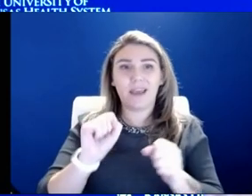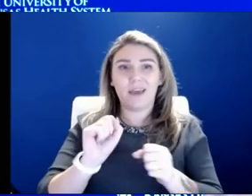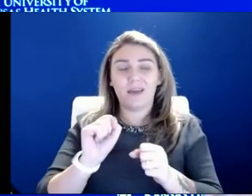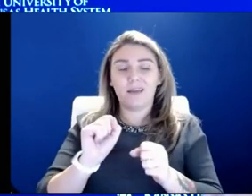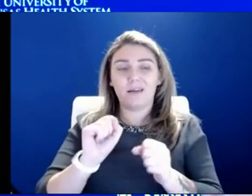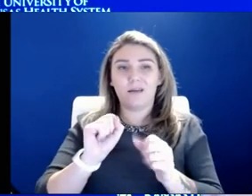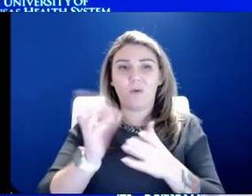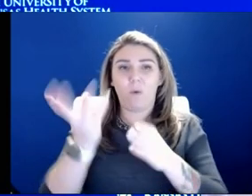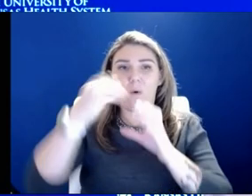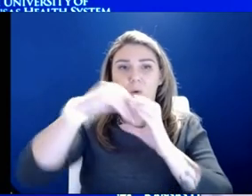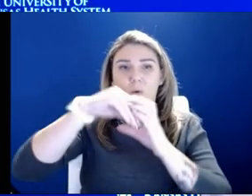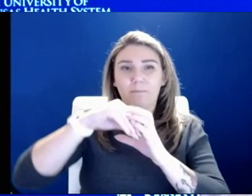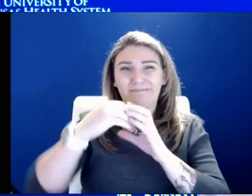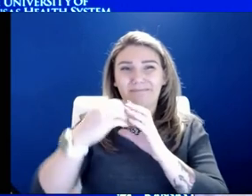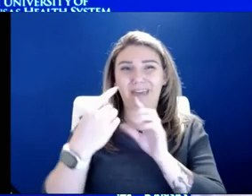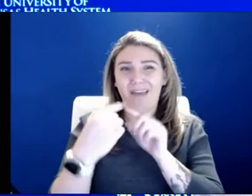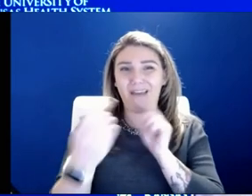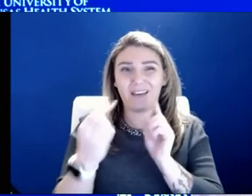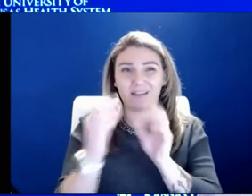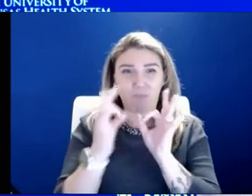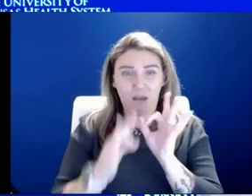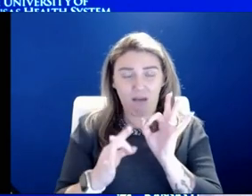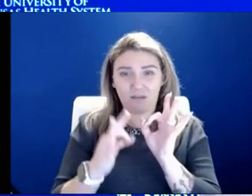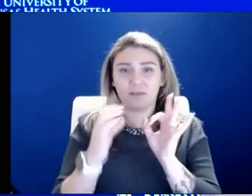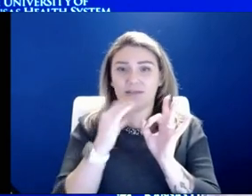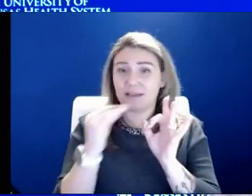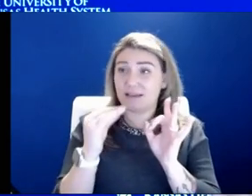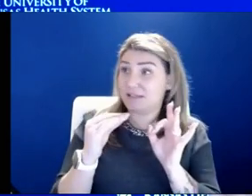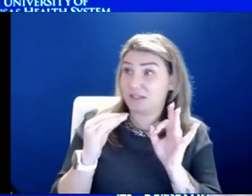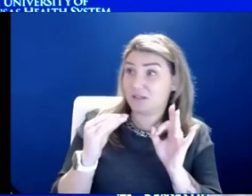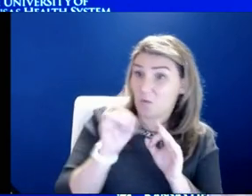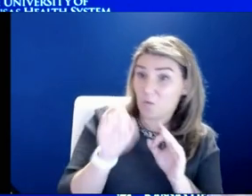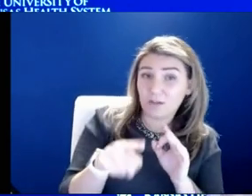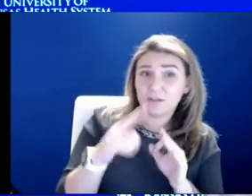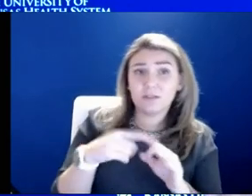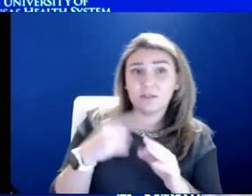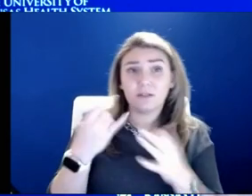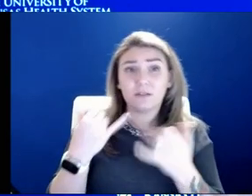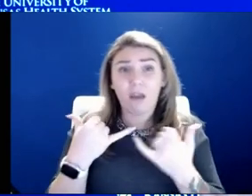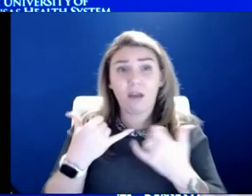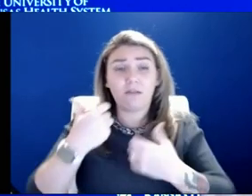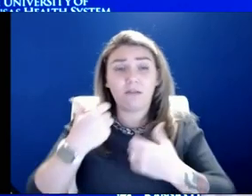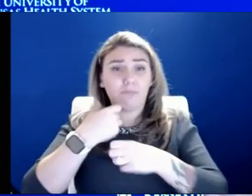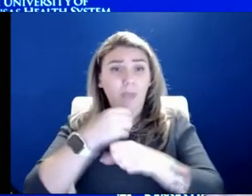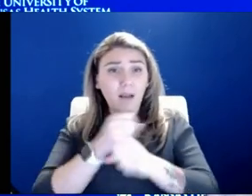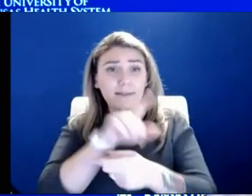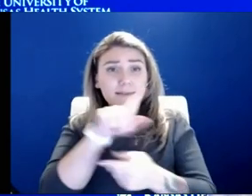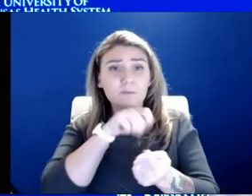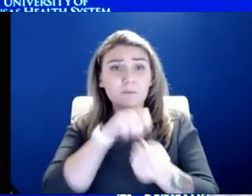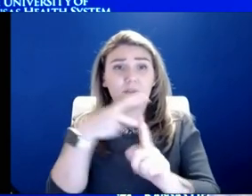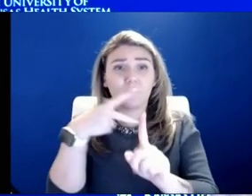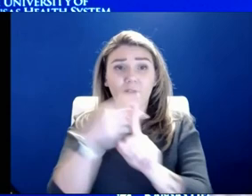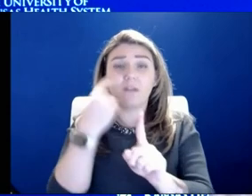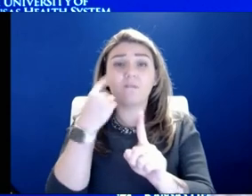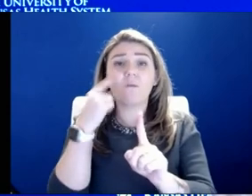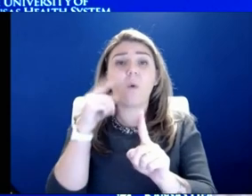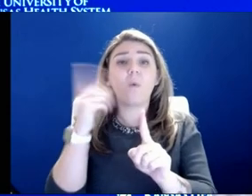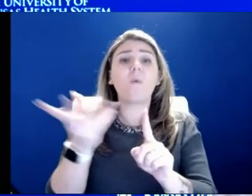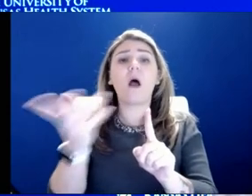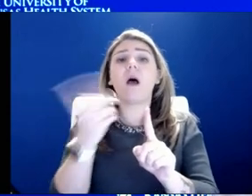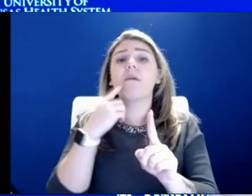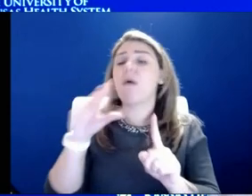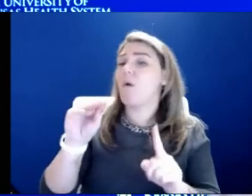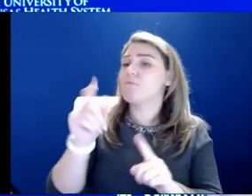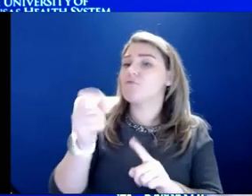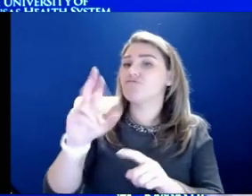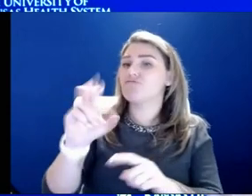one of the questions is, yes, now do we start to make specific vaccines towards Omicron? Up till